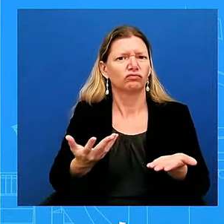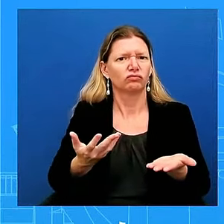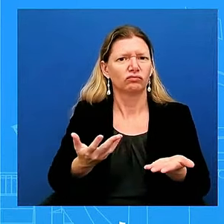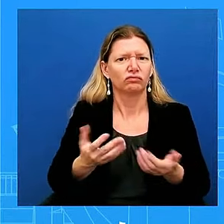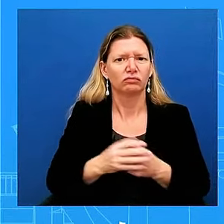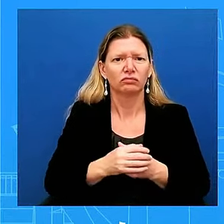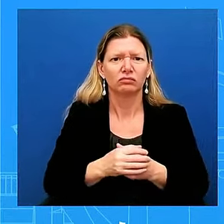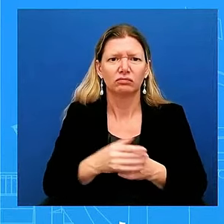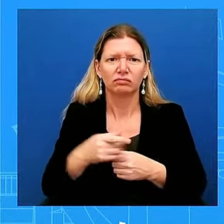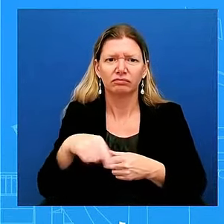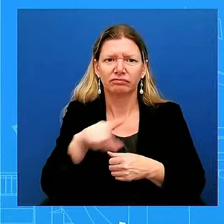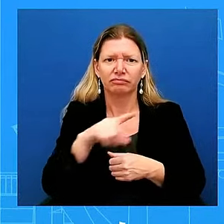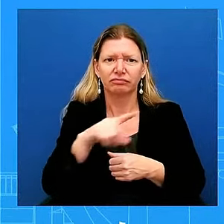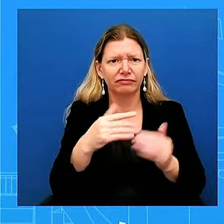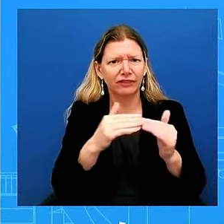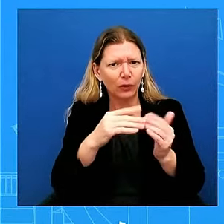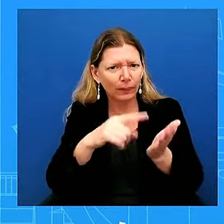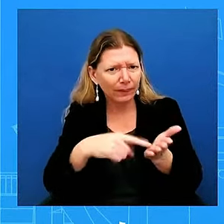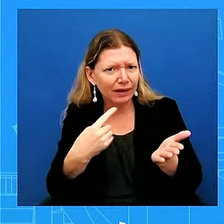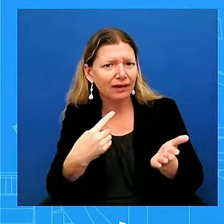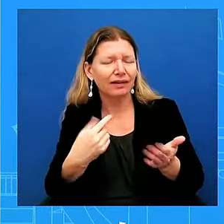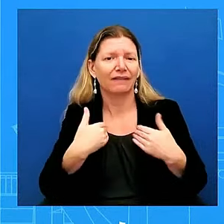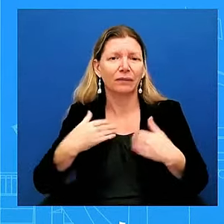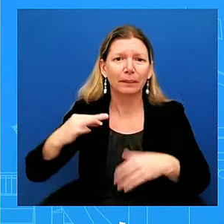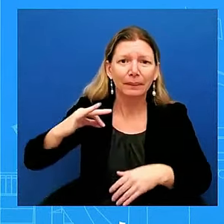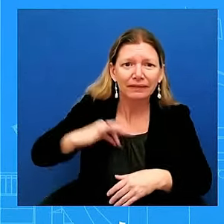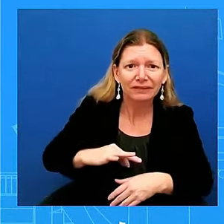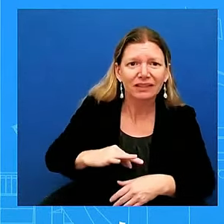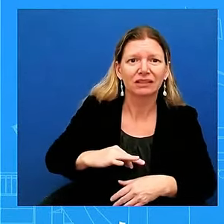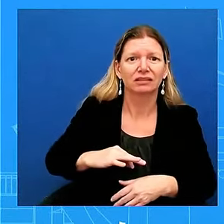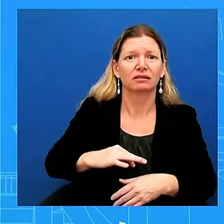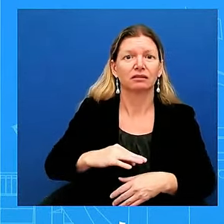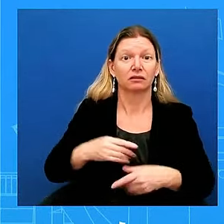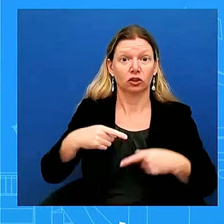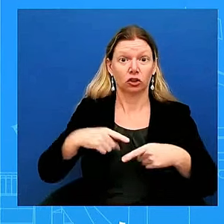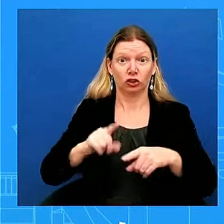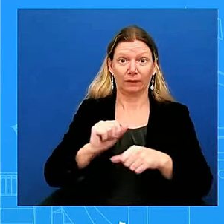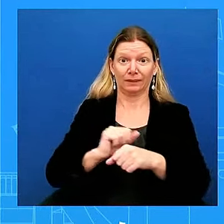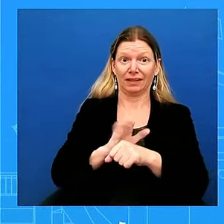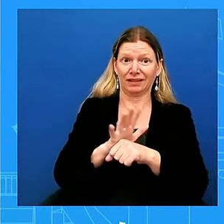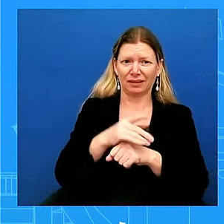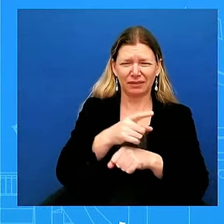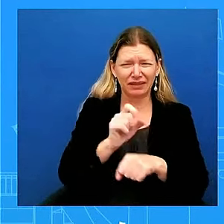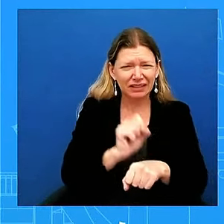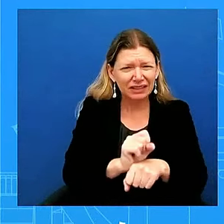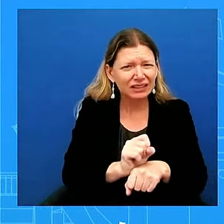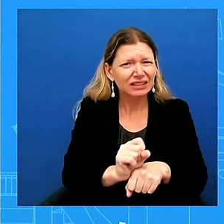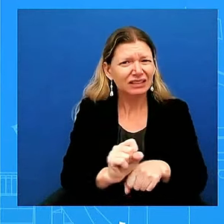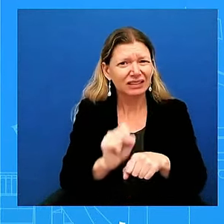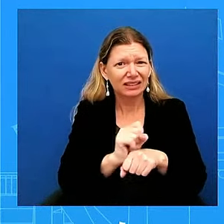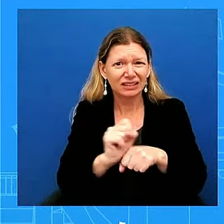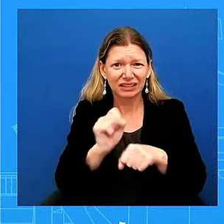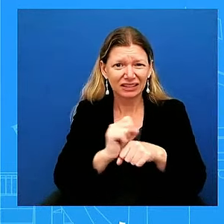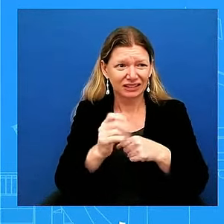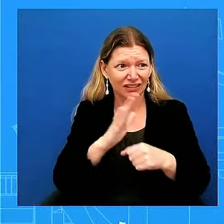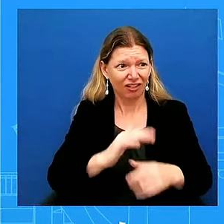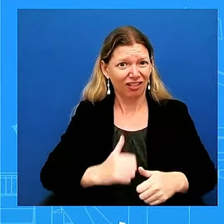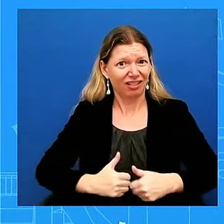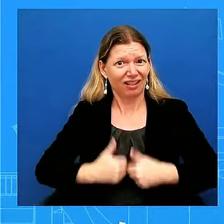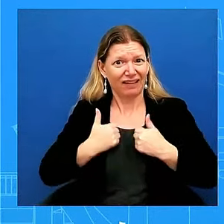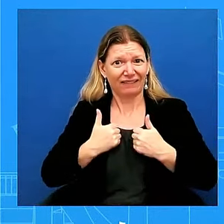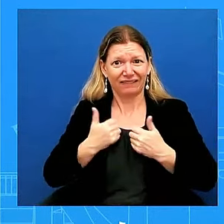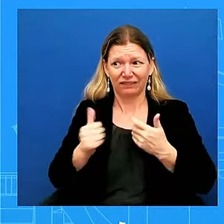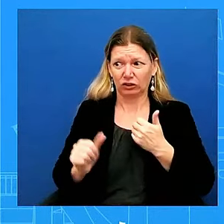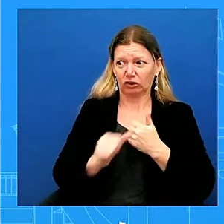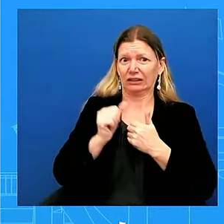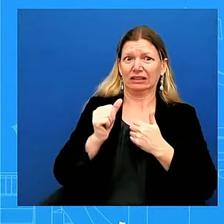the pandemic, they did the hard work. They put their lives at risk to make sure that the ports were open. And let's not forget, these executives